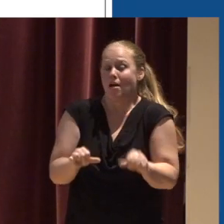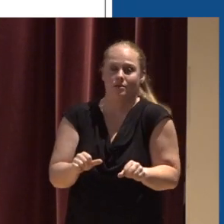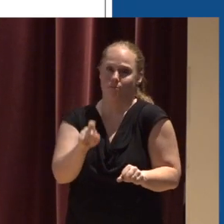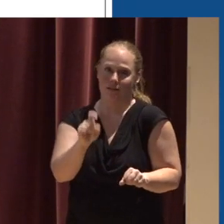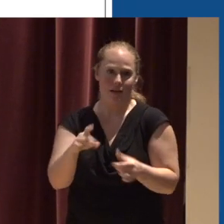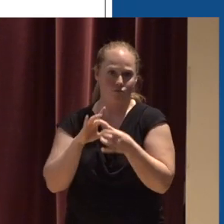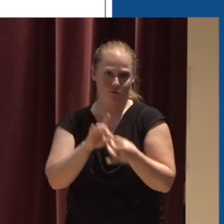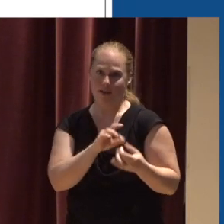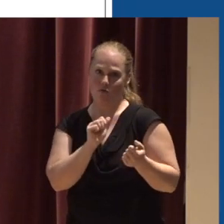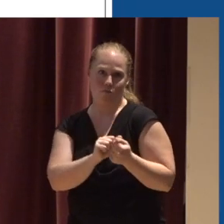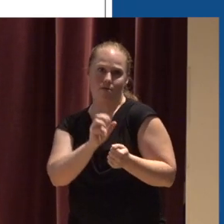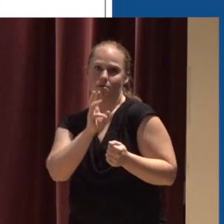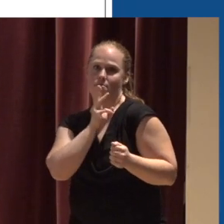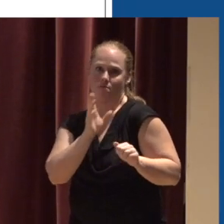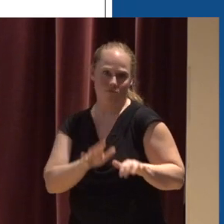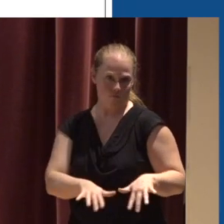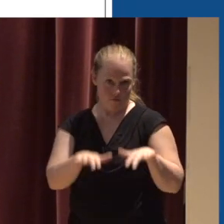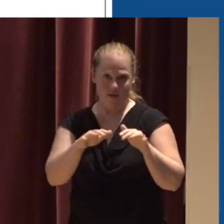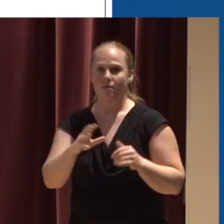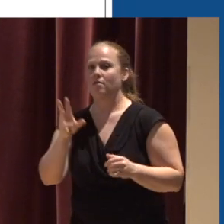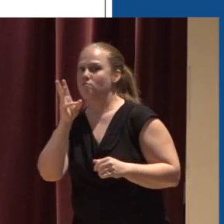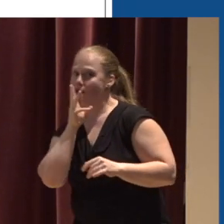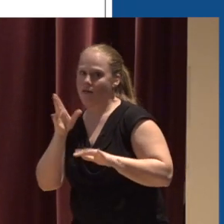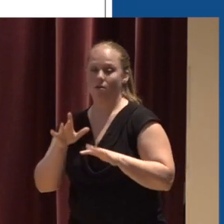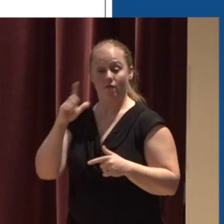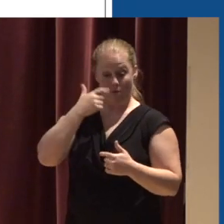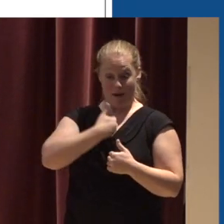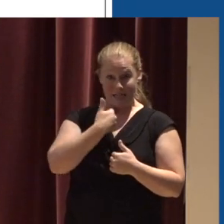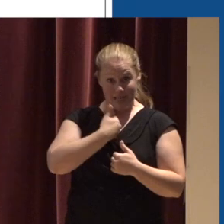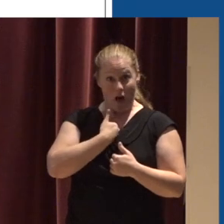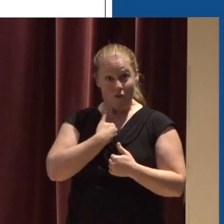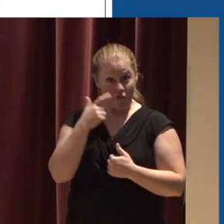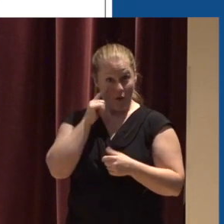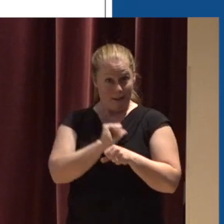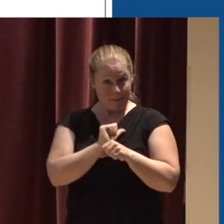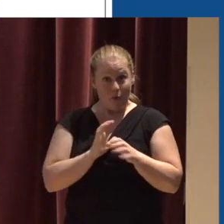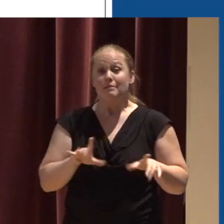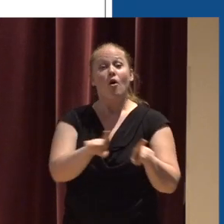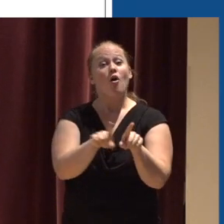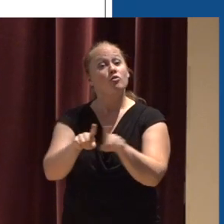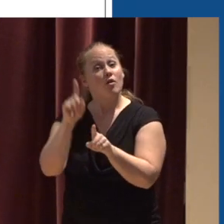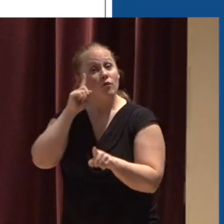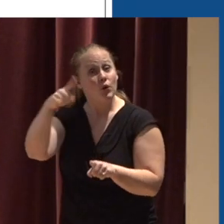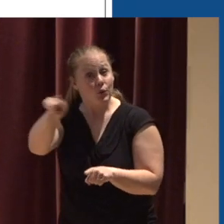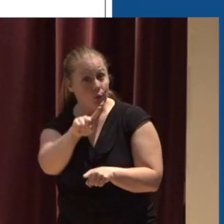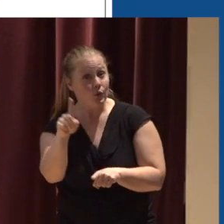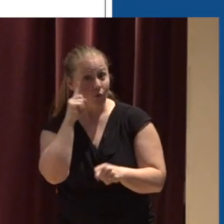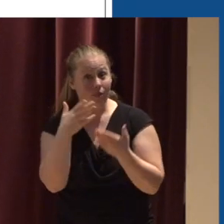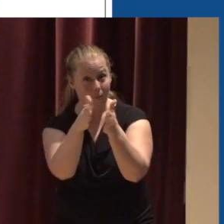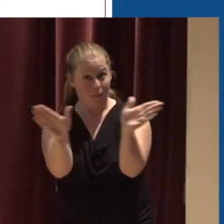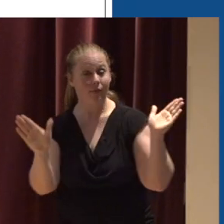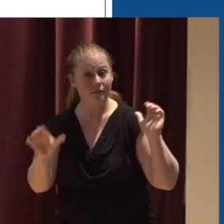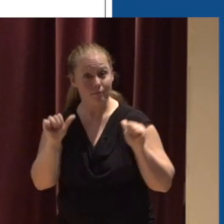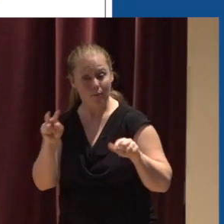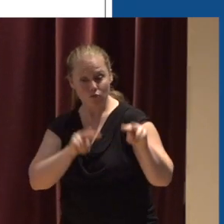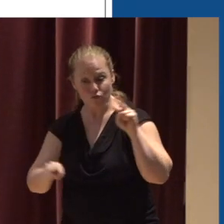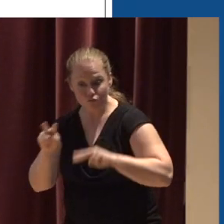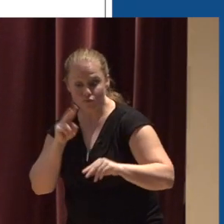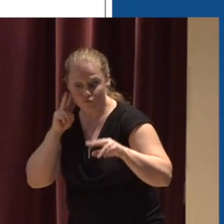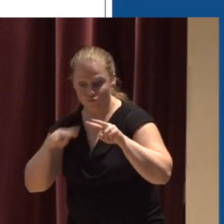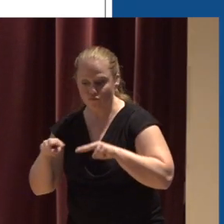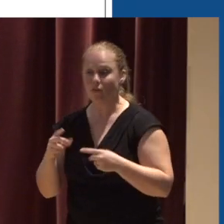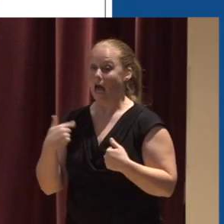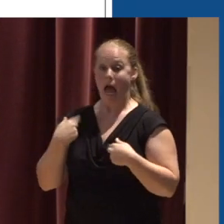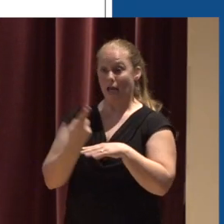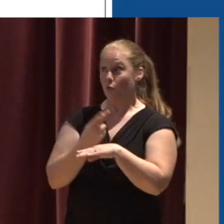need to view Both for the public as well as myself I use this website all winter long To get a better